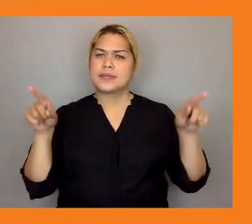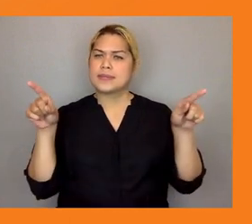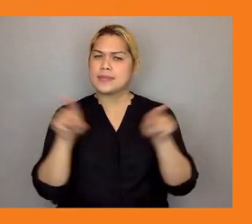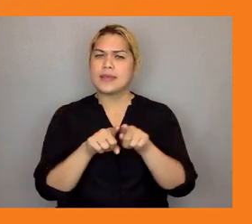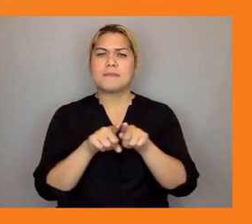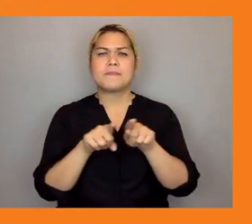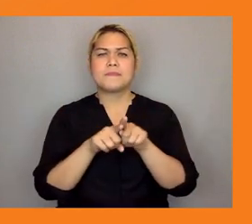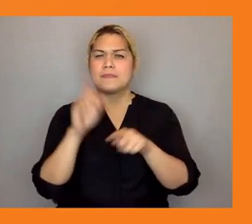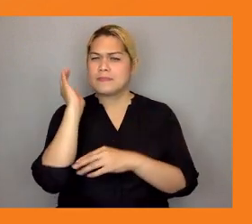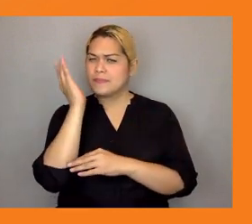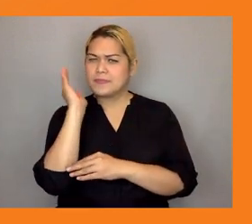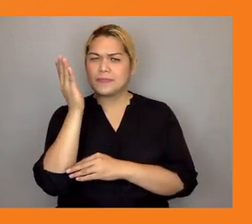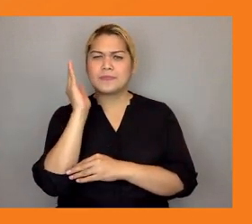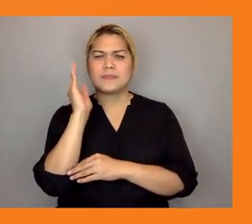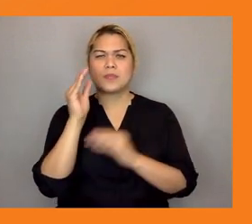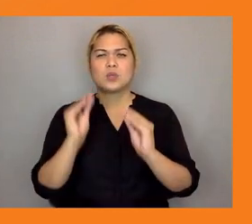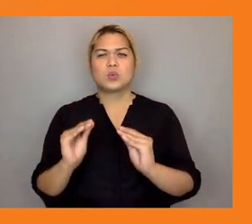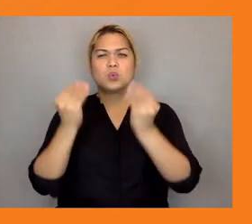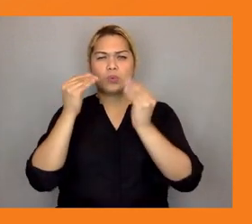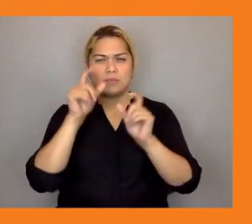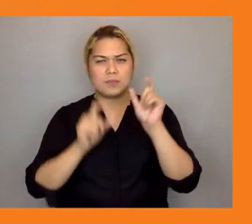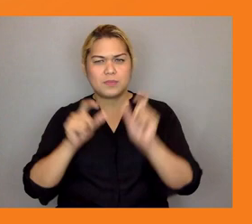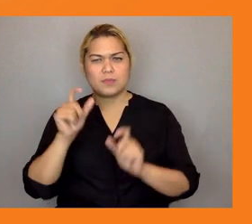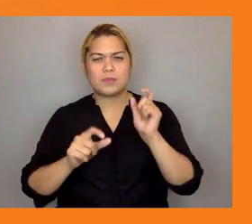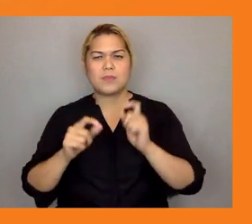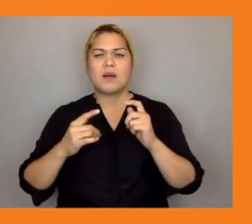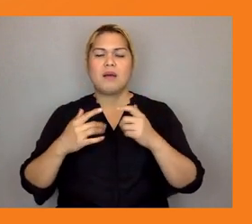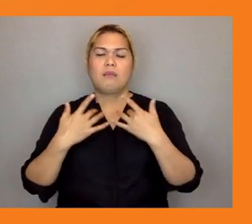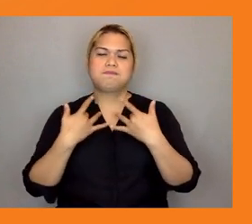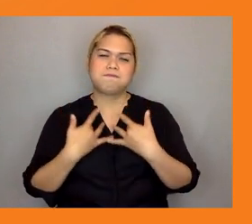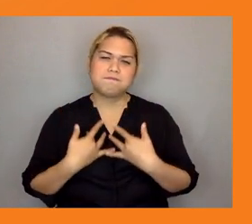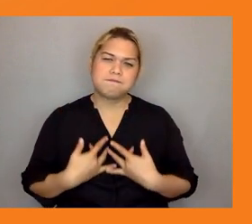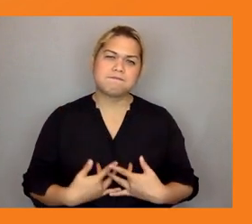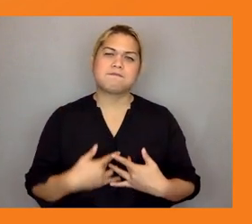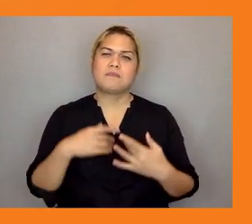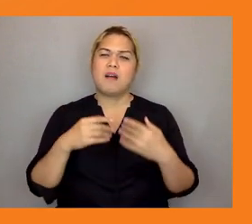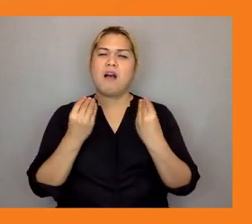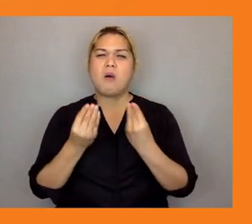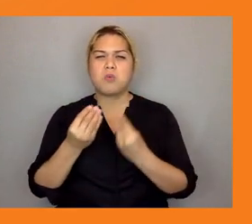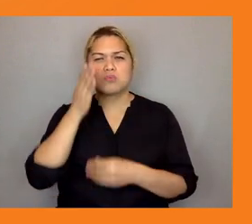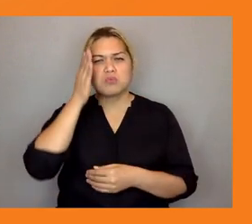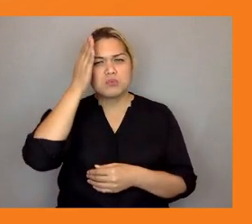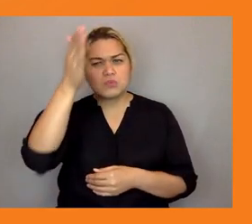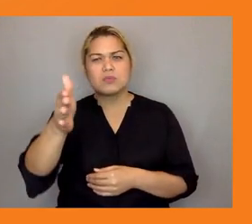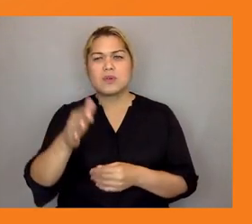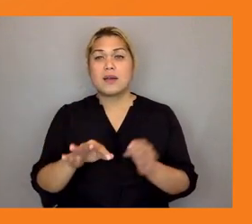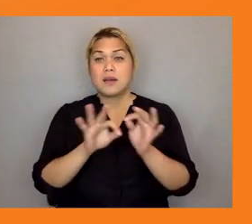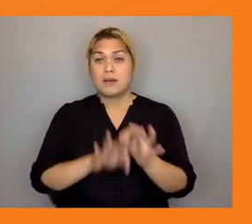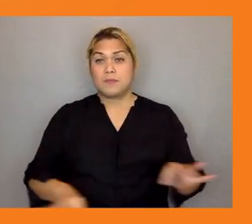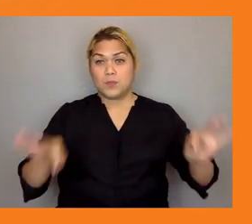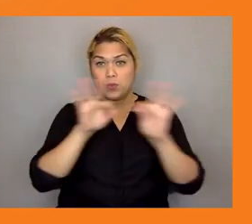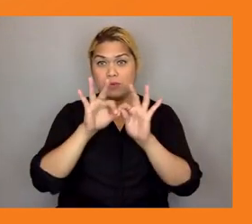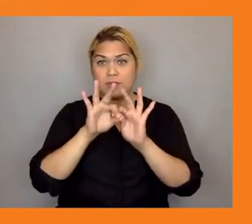young people have the passion and the drive and the important thing is that how to push the young people to participate in the climate